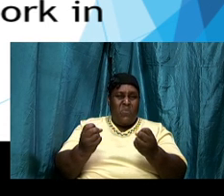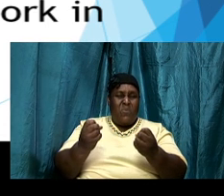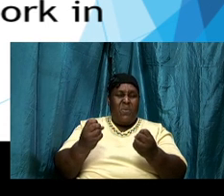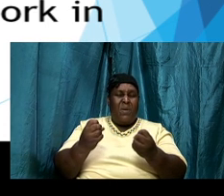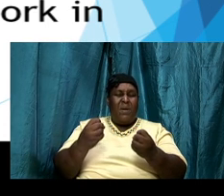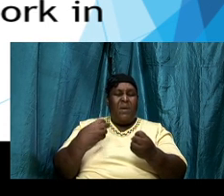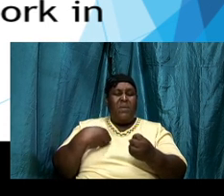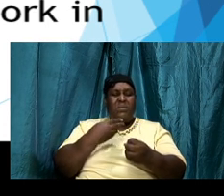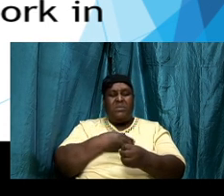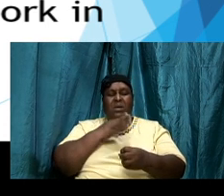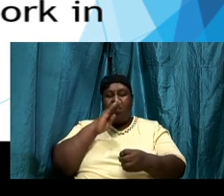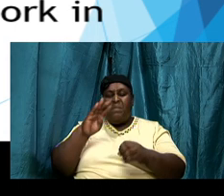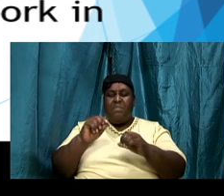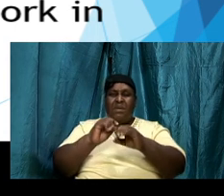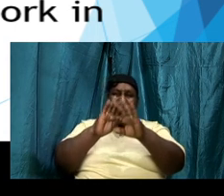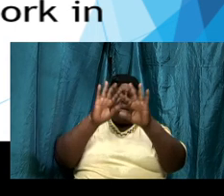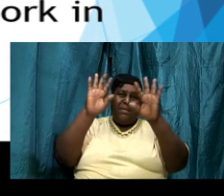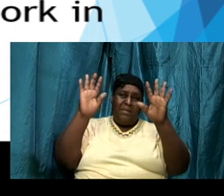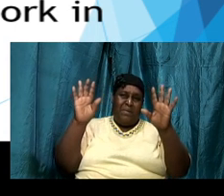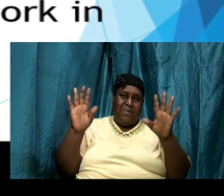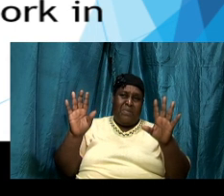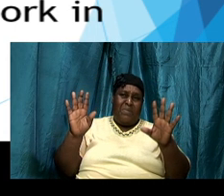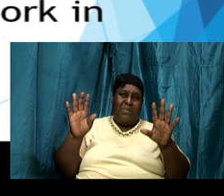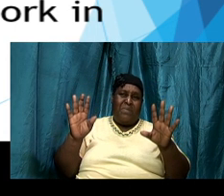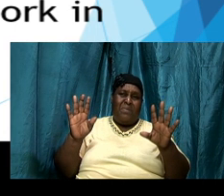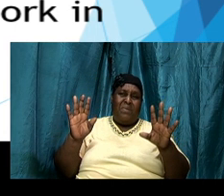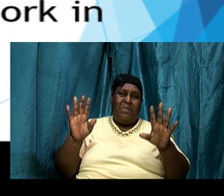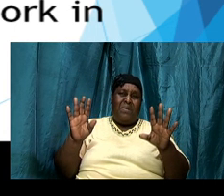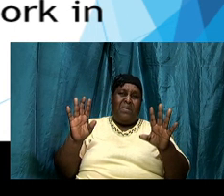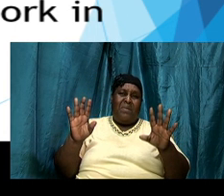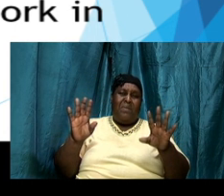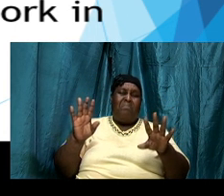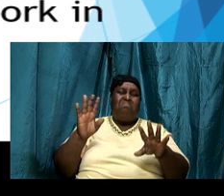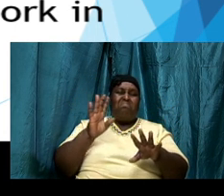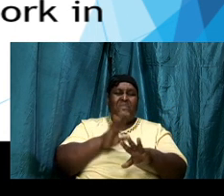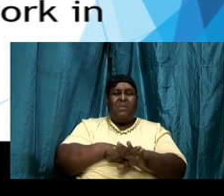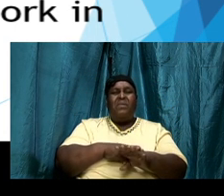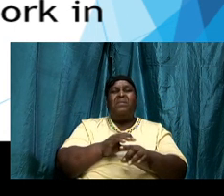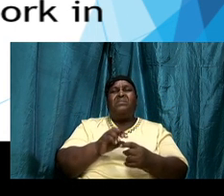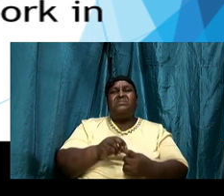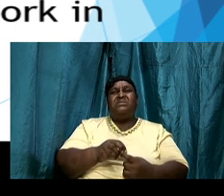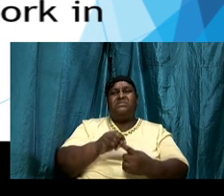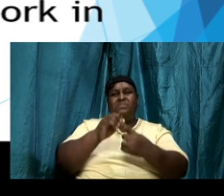clear on a particular matter